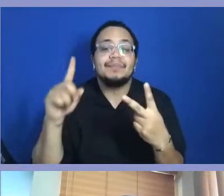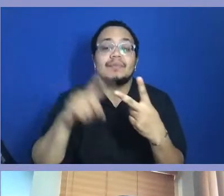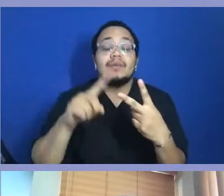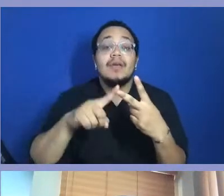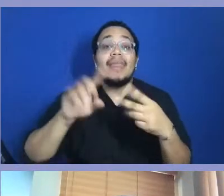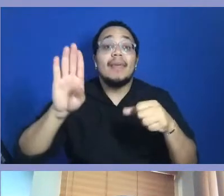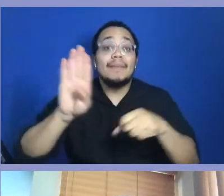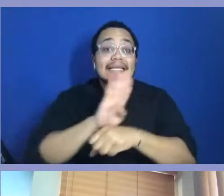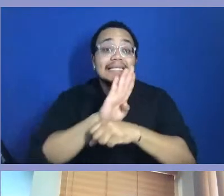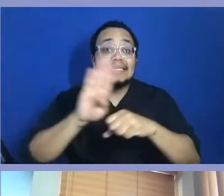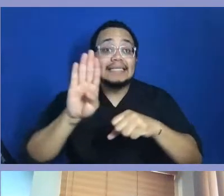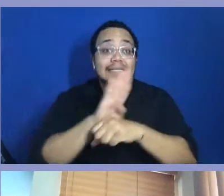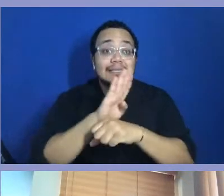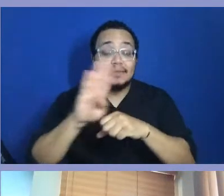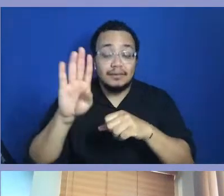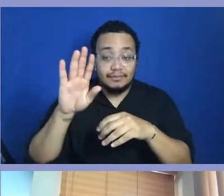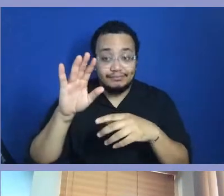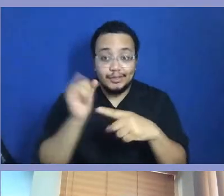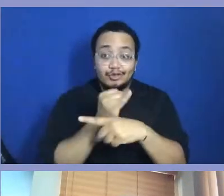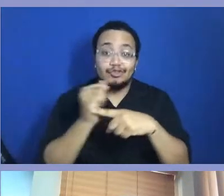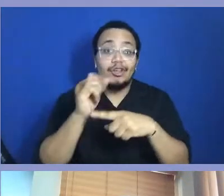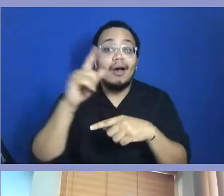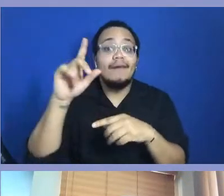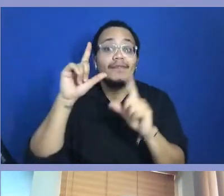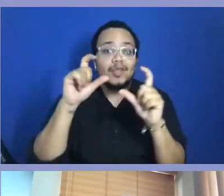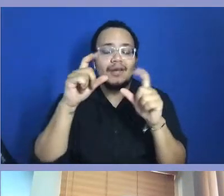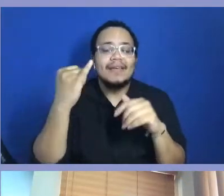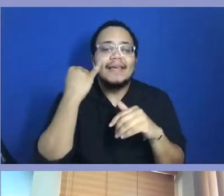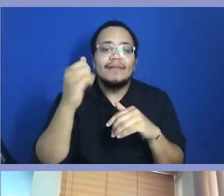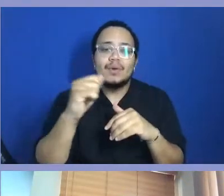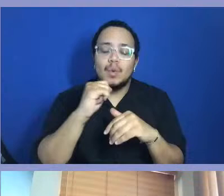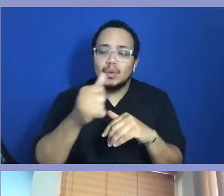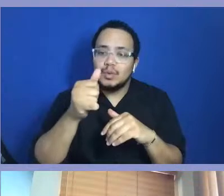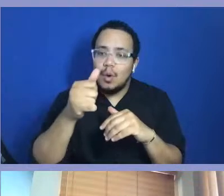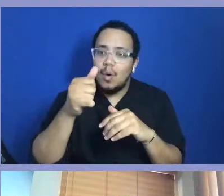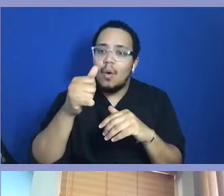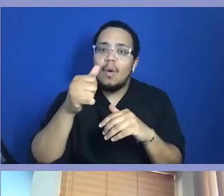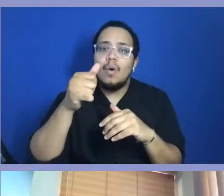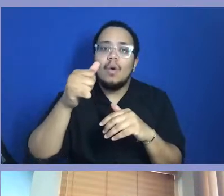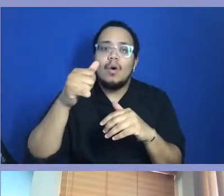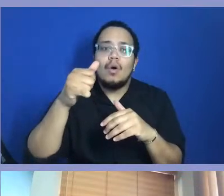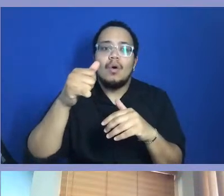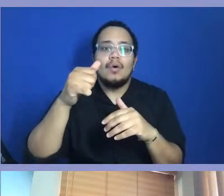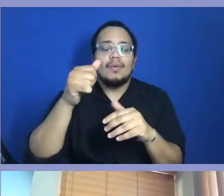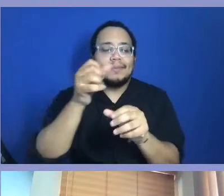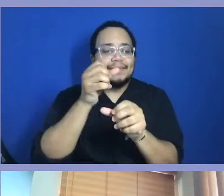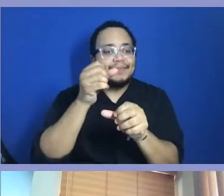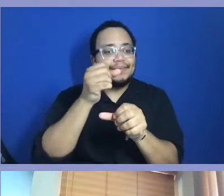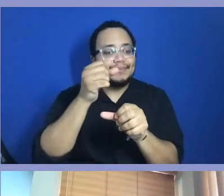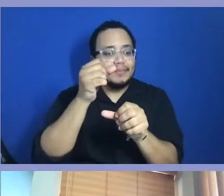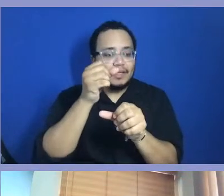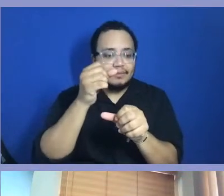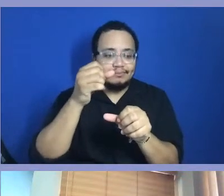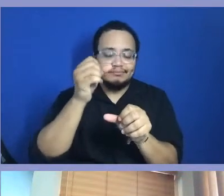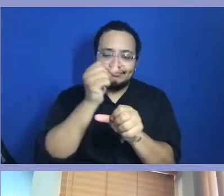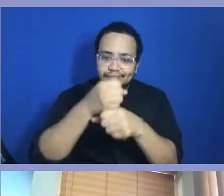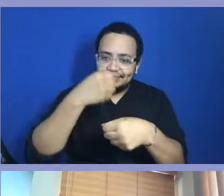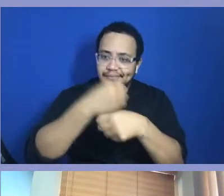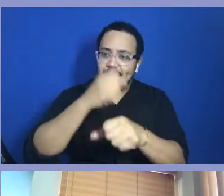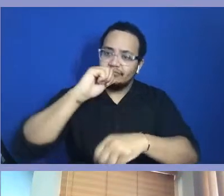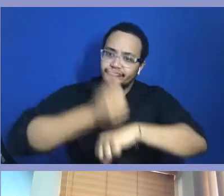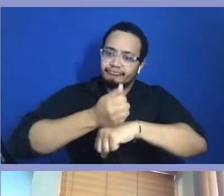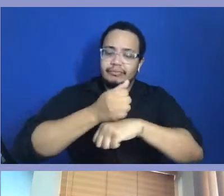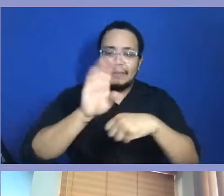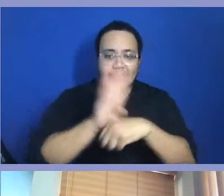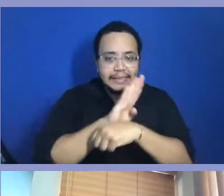keep meticulous records and make billing for the people you work for, if you sell an image, you